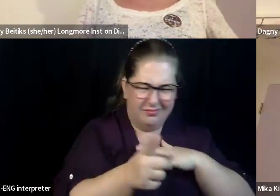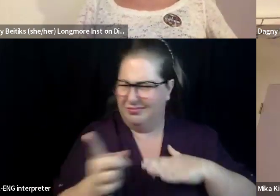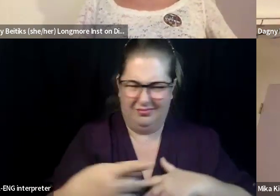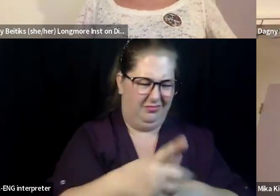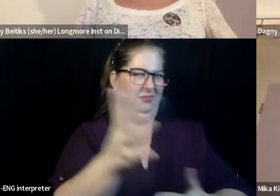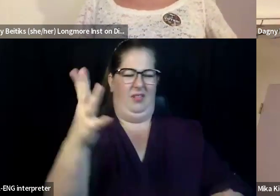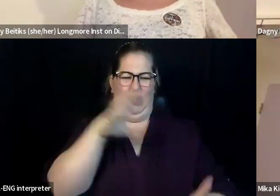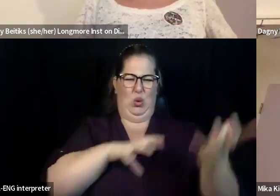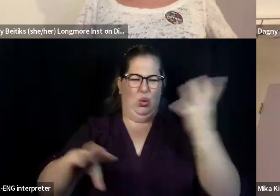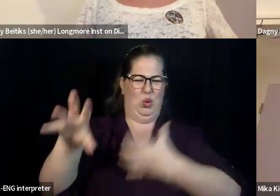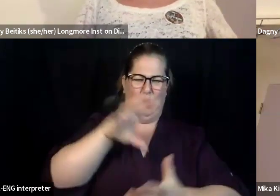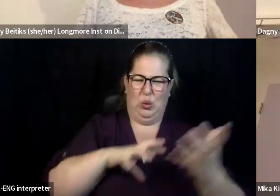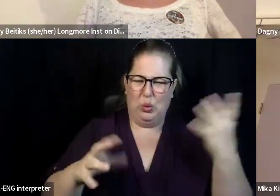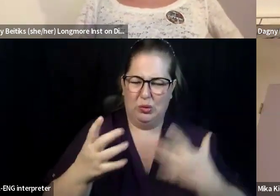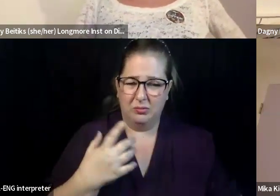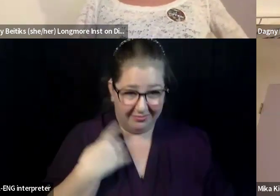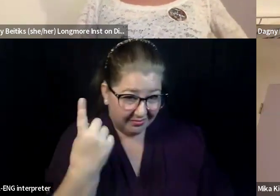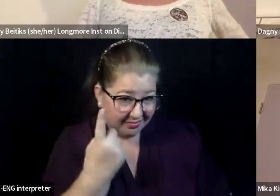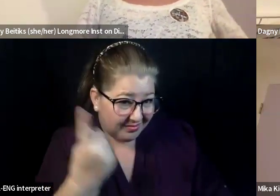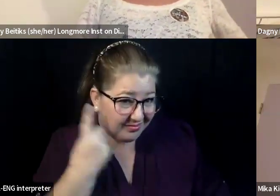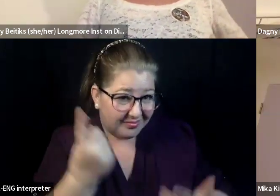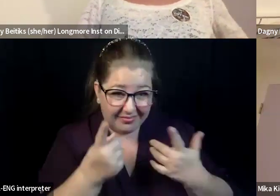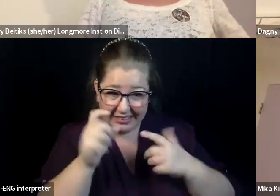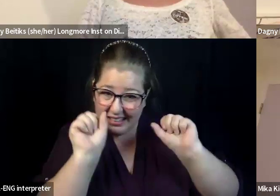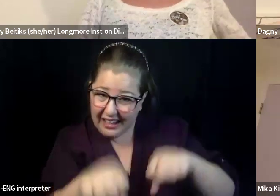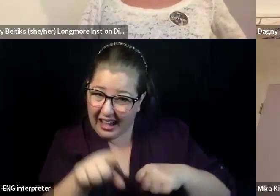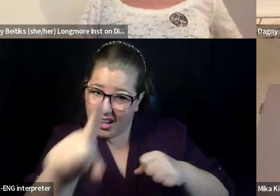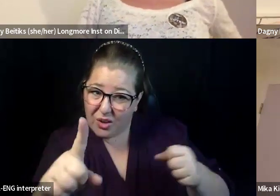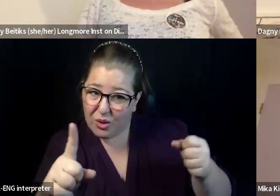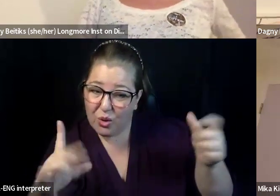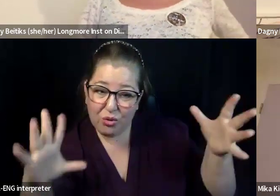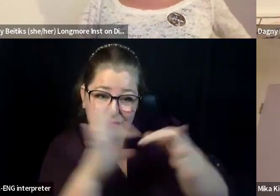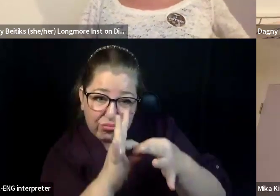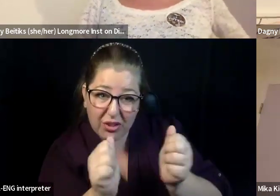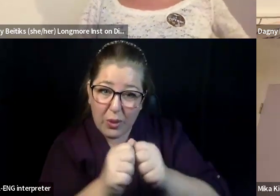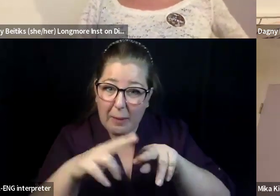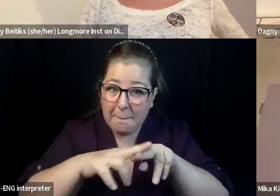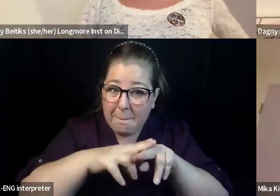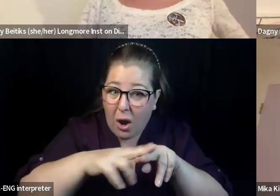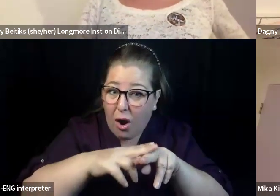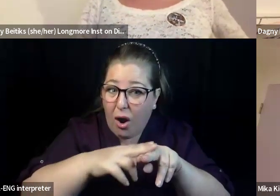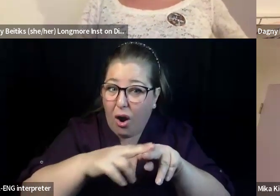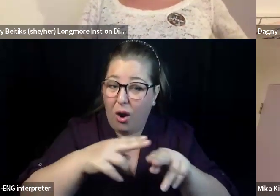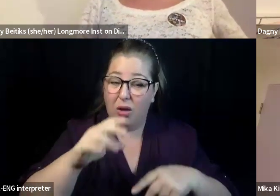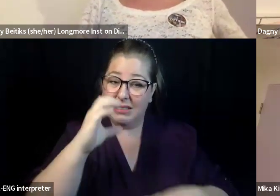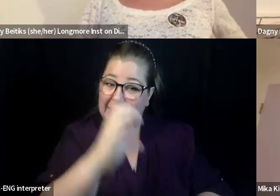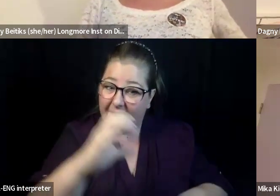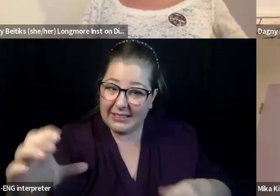make the station more disability friendly, as opposed to, yeah, it's accessible. What more do you want?